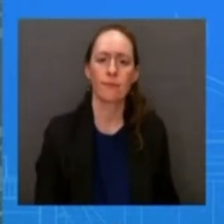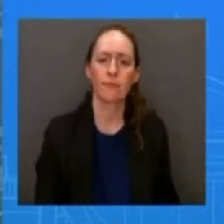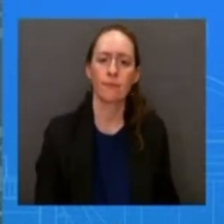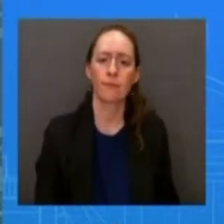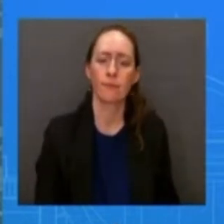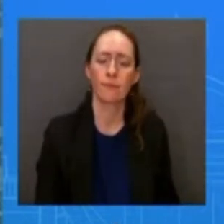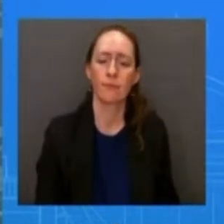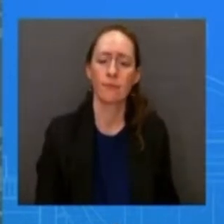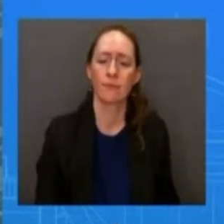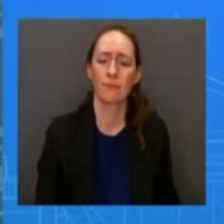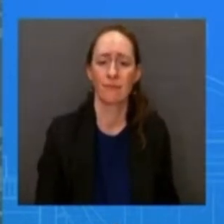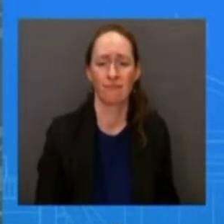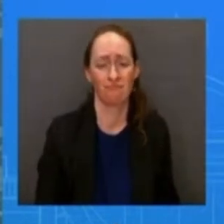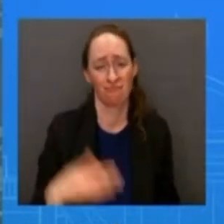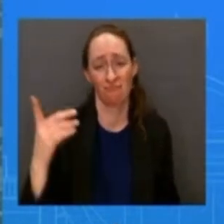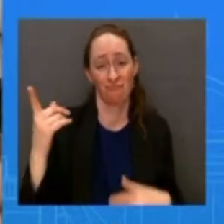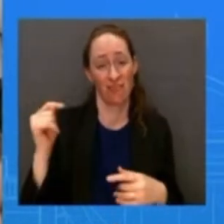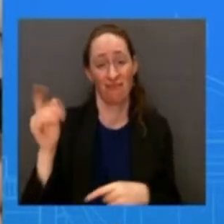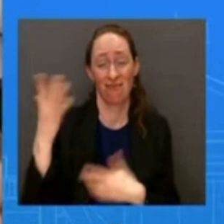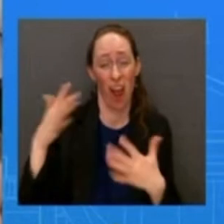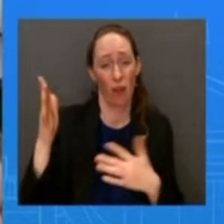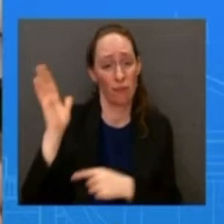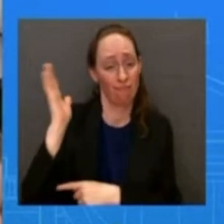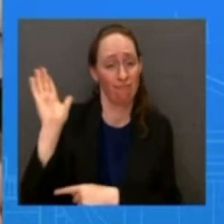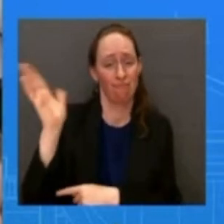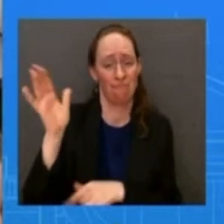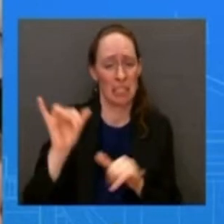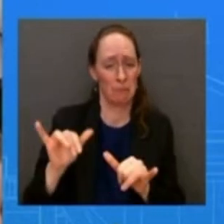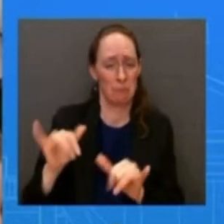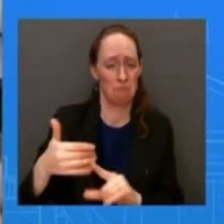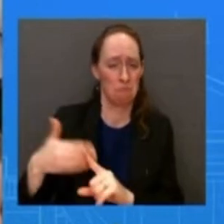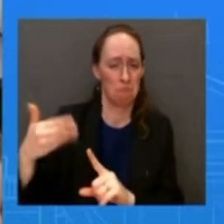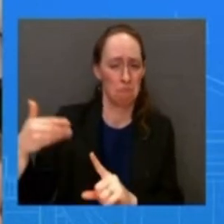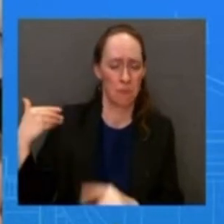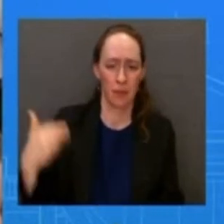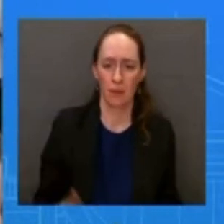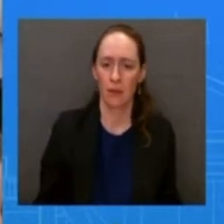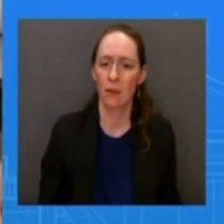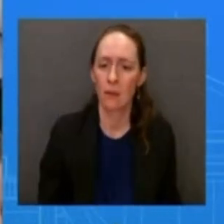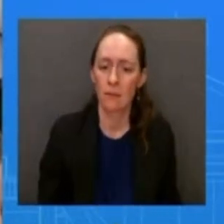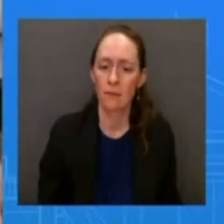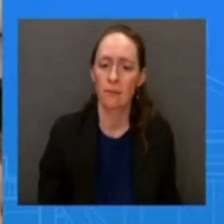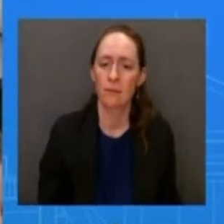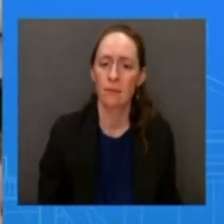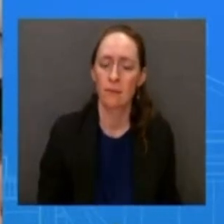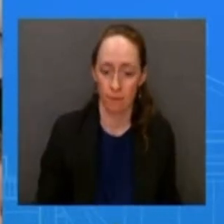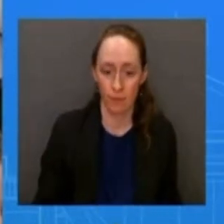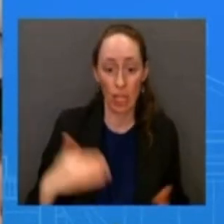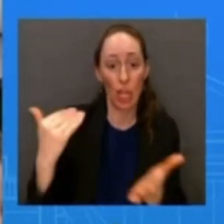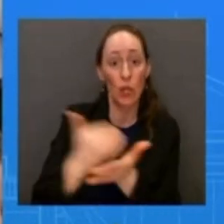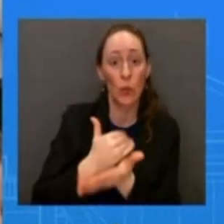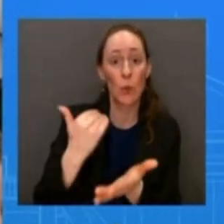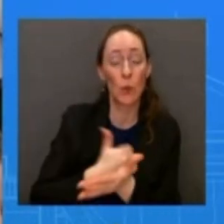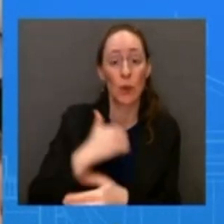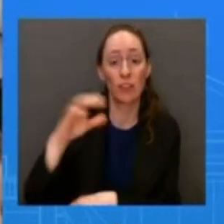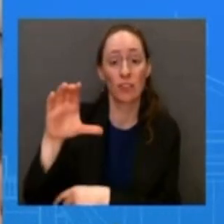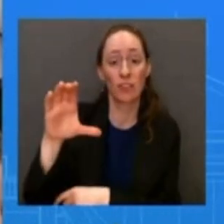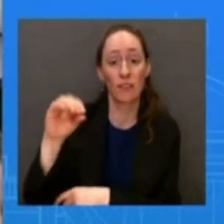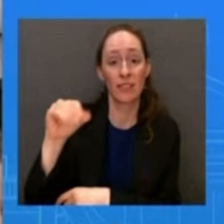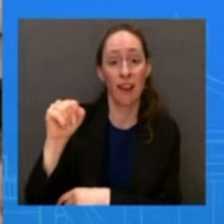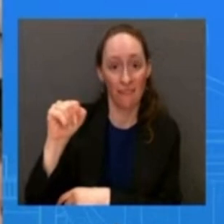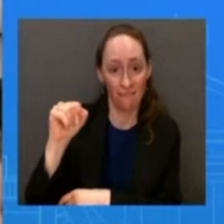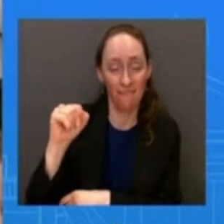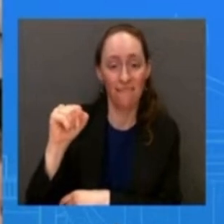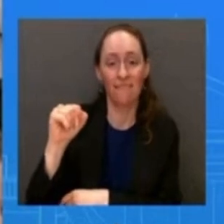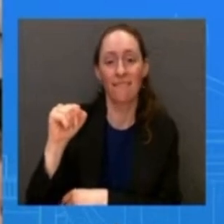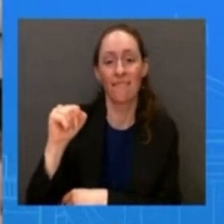tech companies the new chief of staff here uh had formerly served for some time on the board of facebook if there is going to be